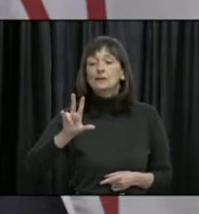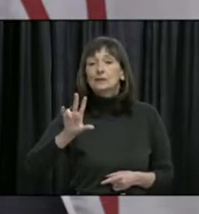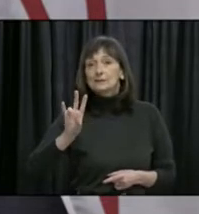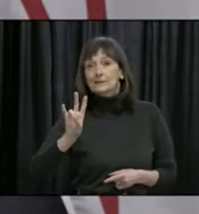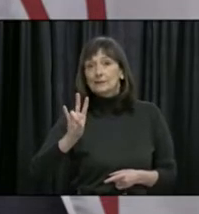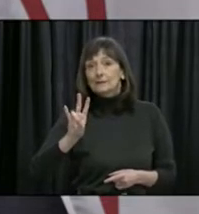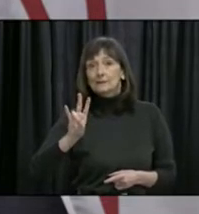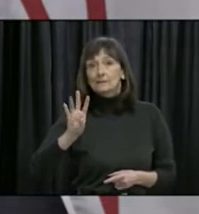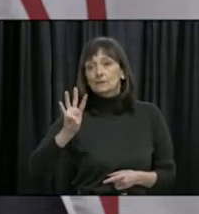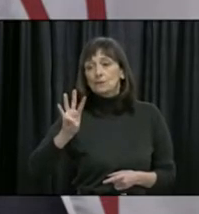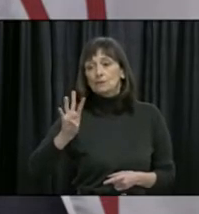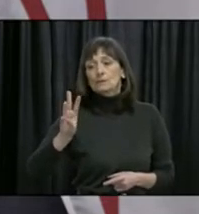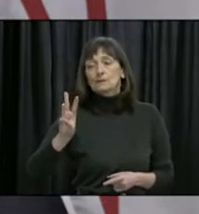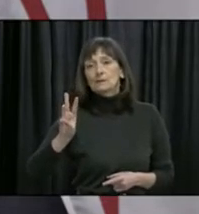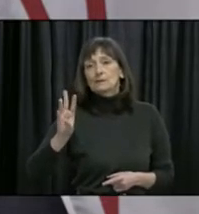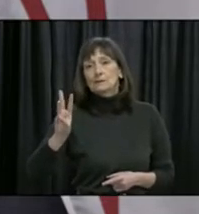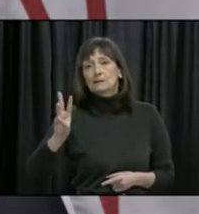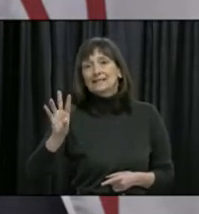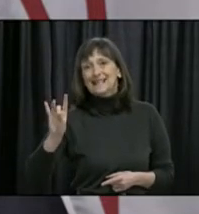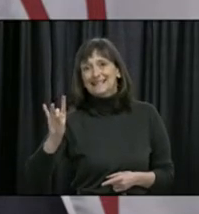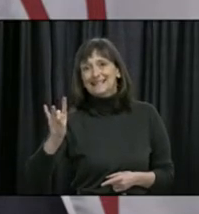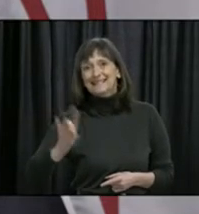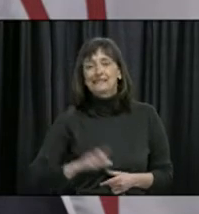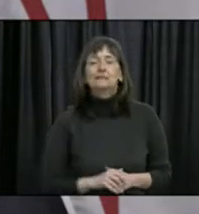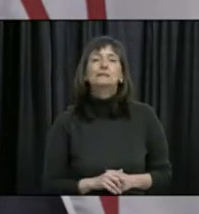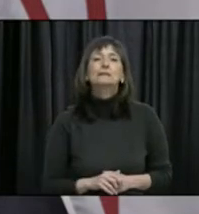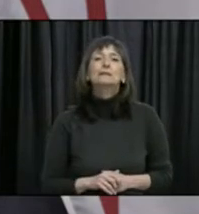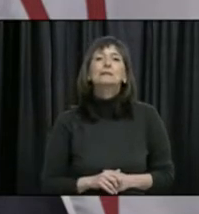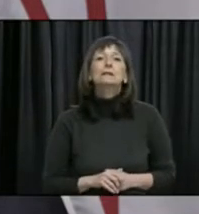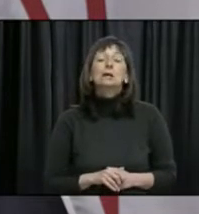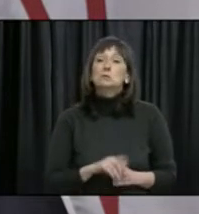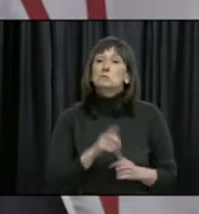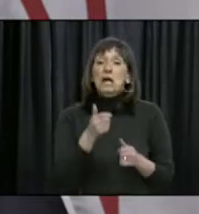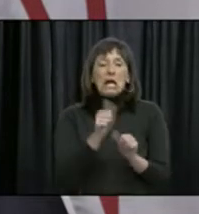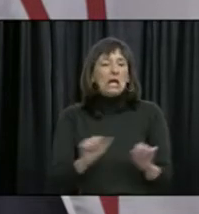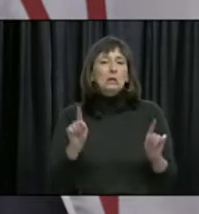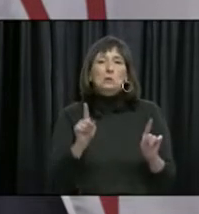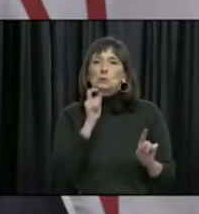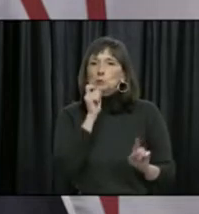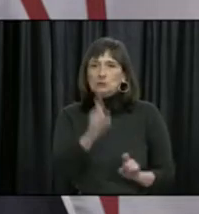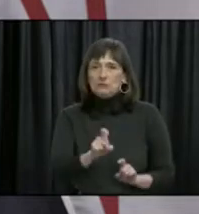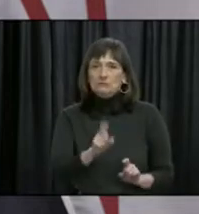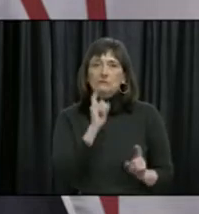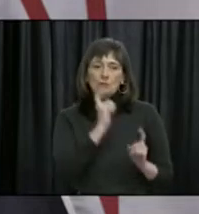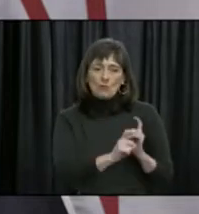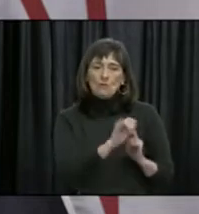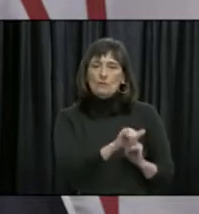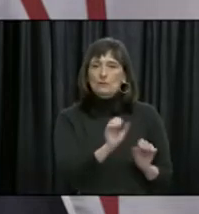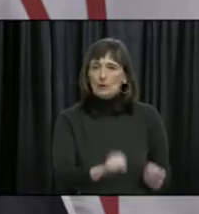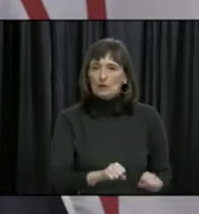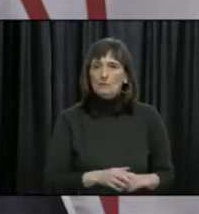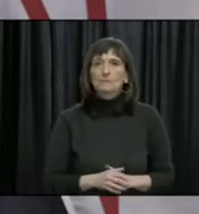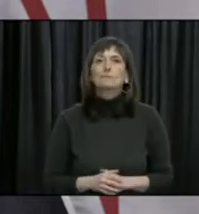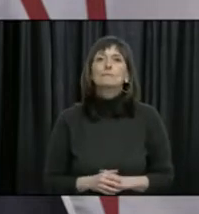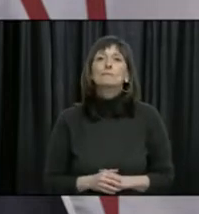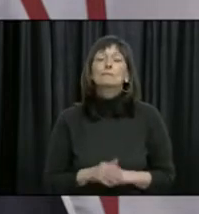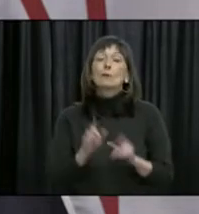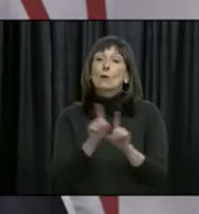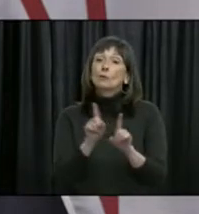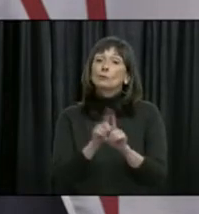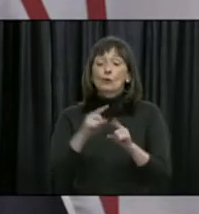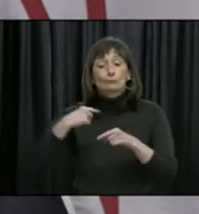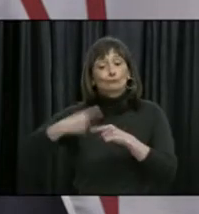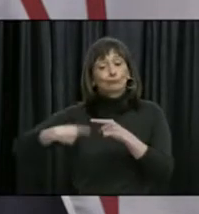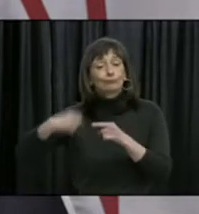-4668. This service is available to anyone who needs it. You can also connect 24